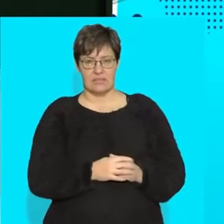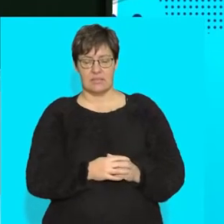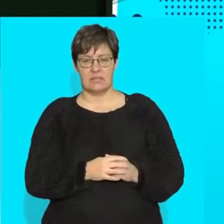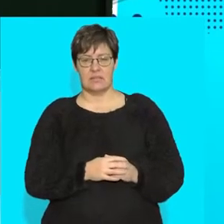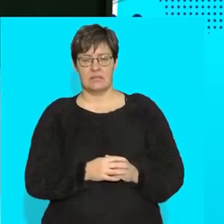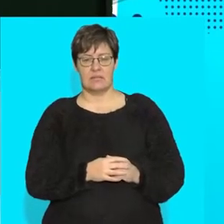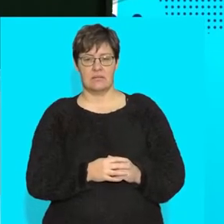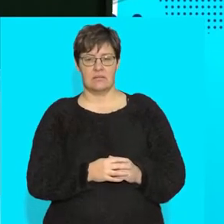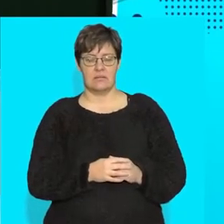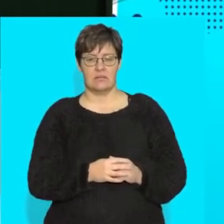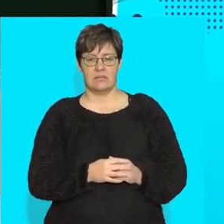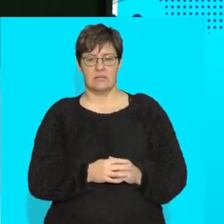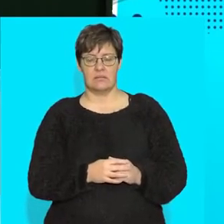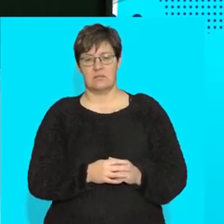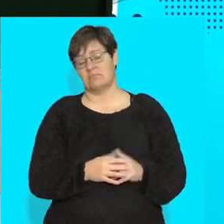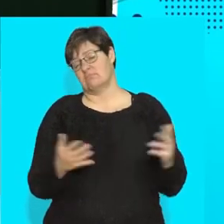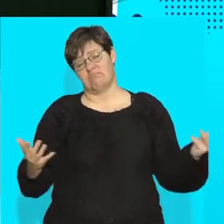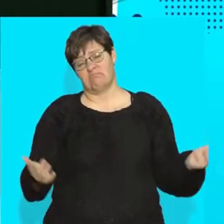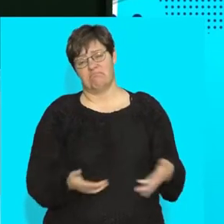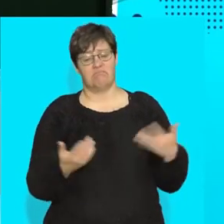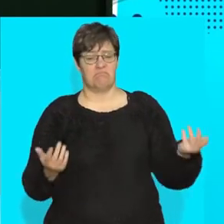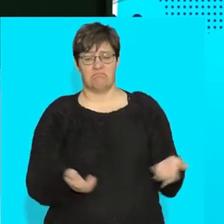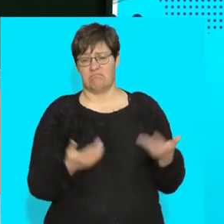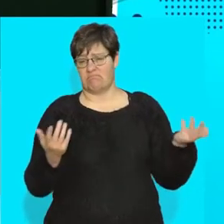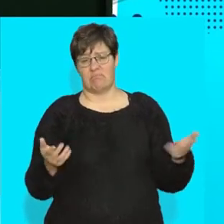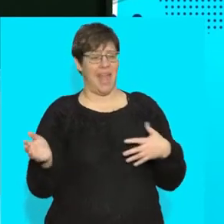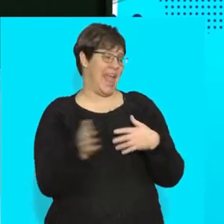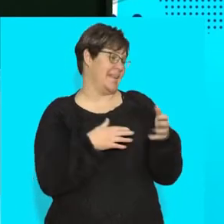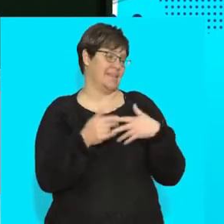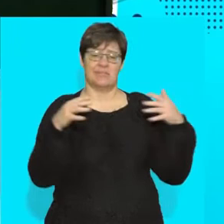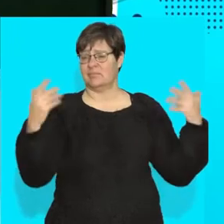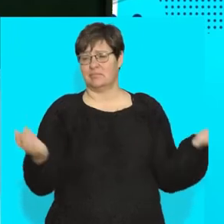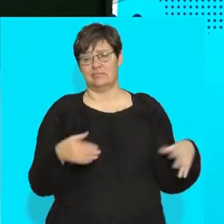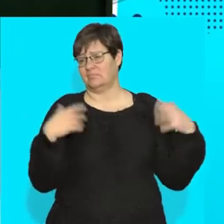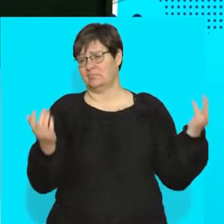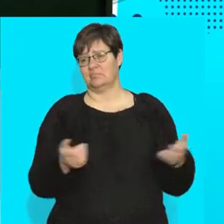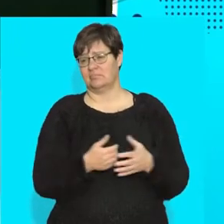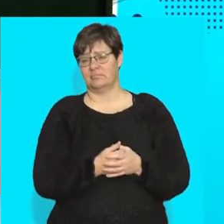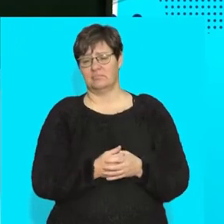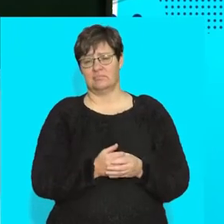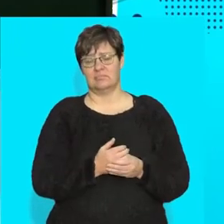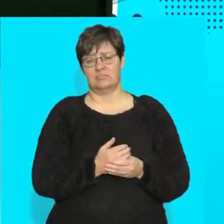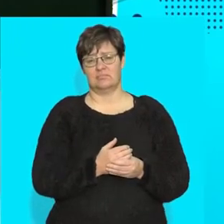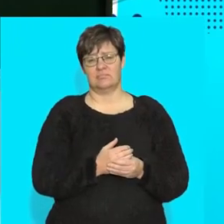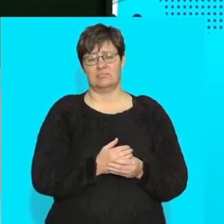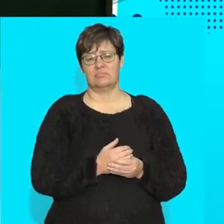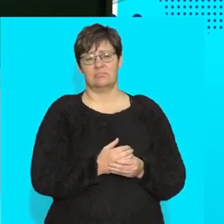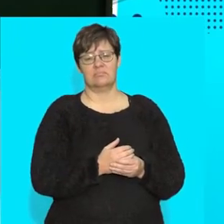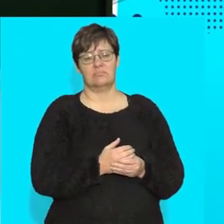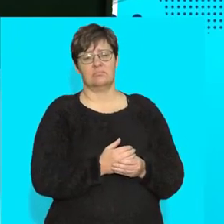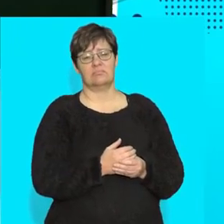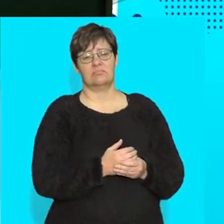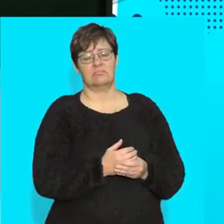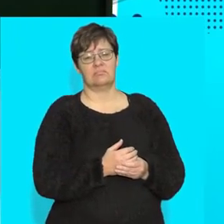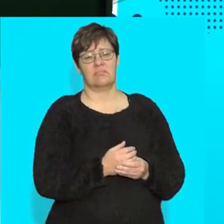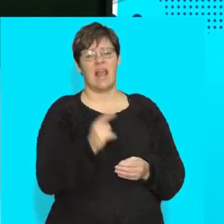drop, I don't know, you can take something. I don't know, let's take, what would you have lying around your house? If you